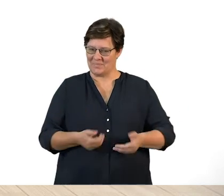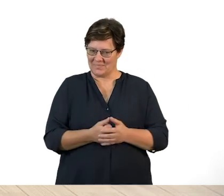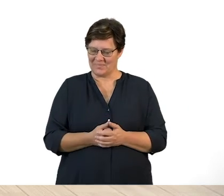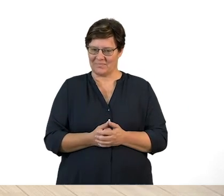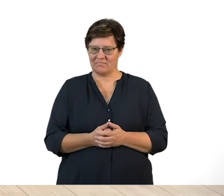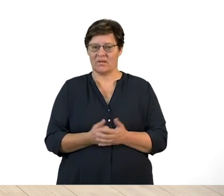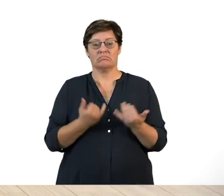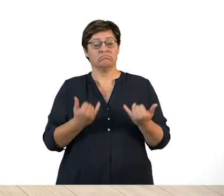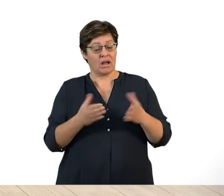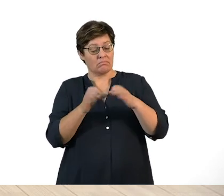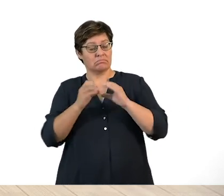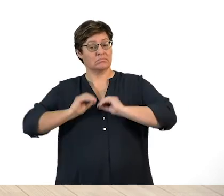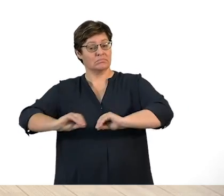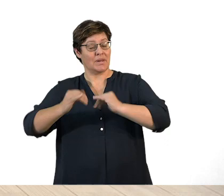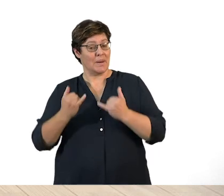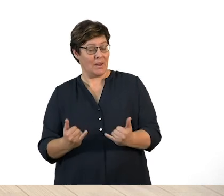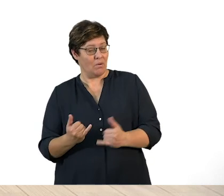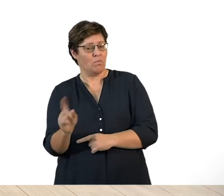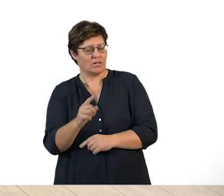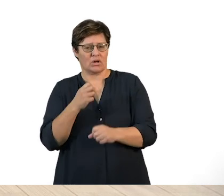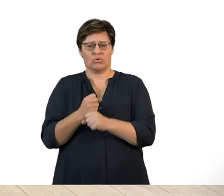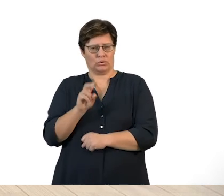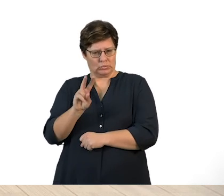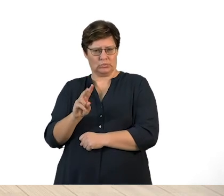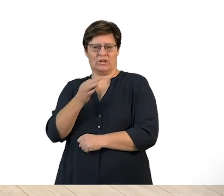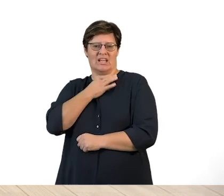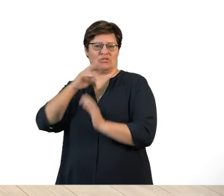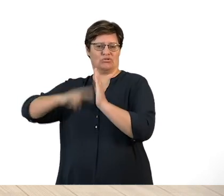Welcome back. In this segment, we're exploring grade two English reading.